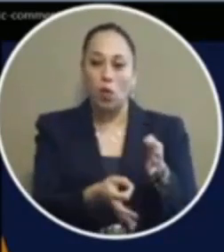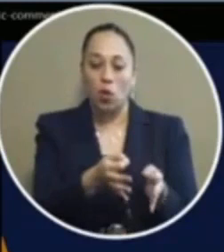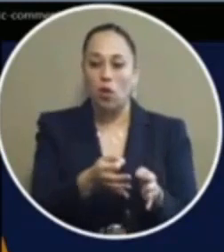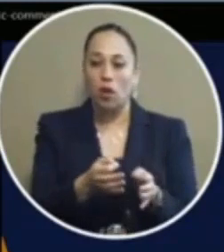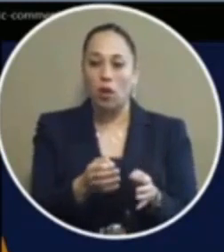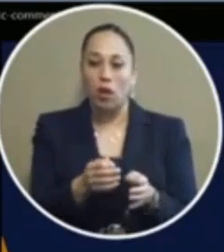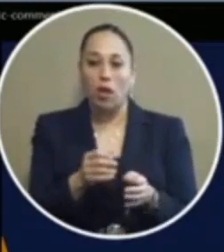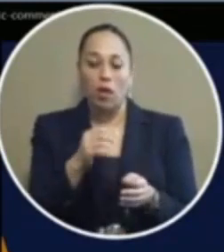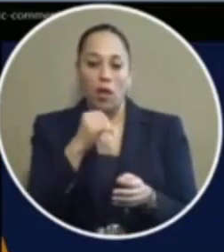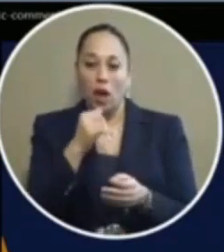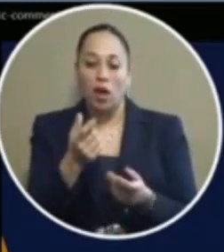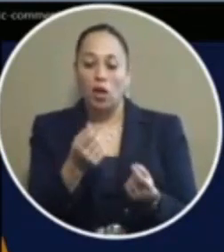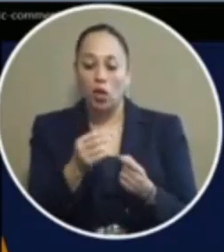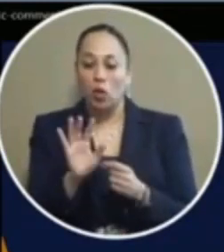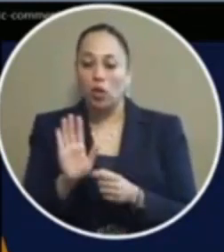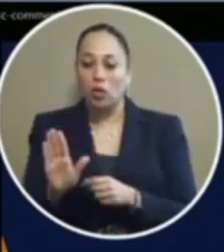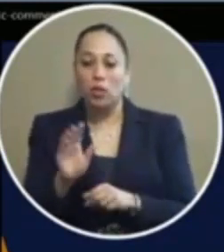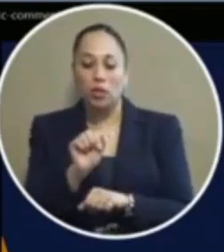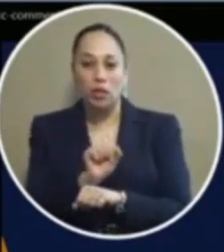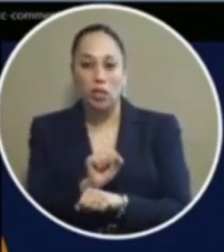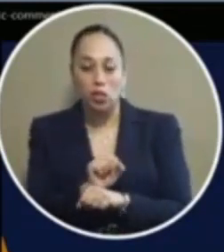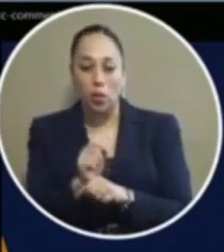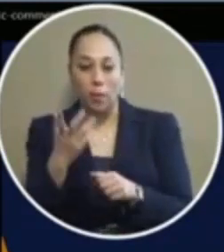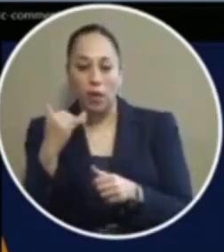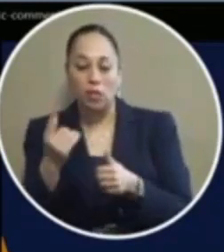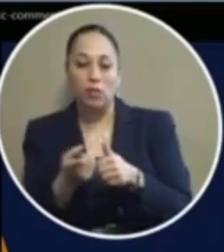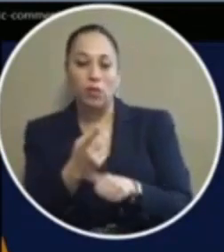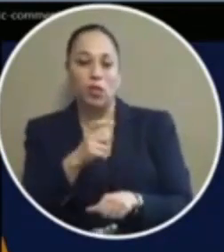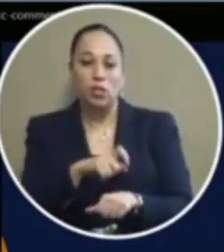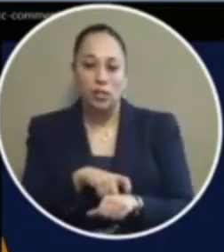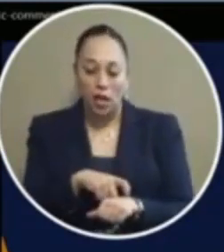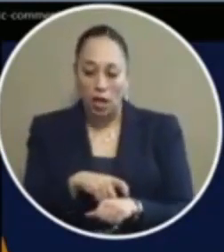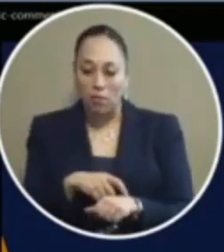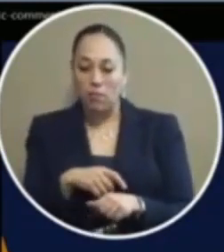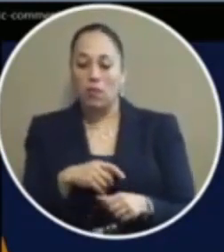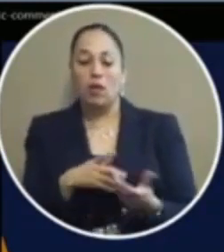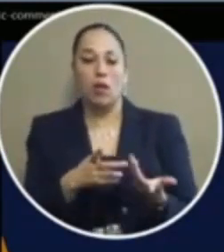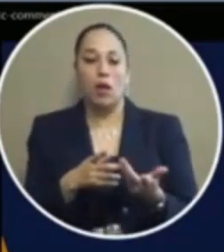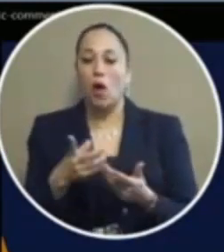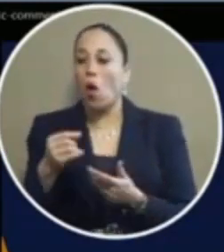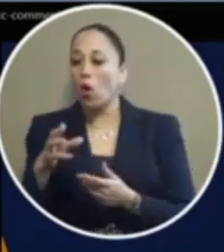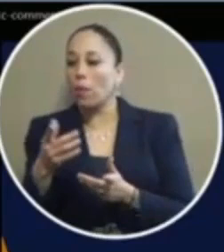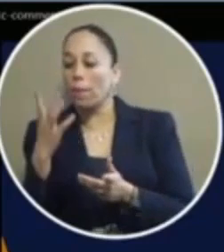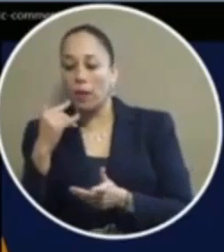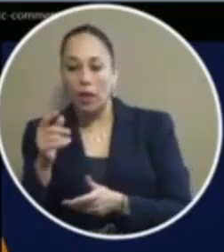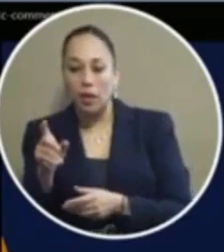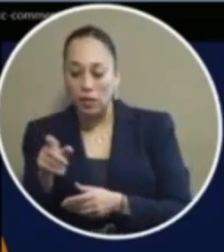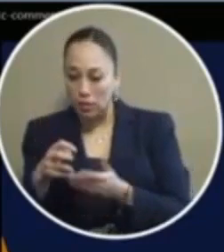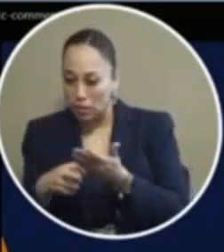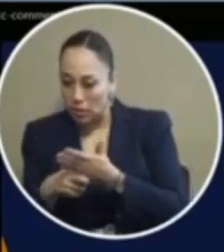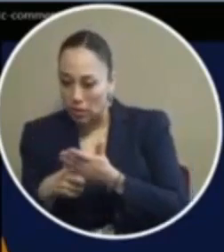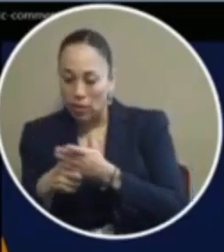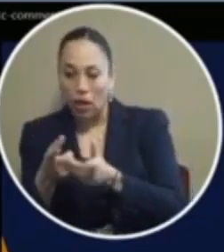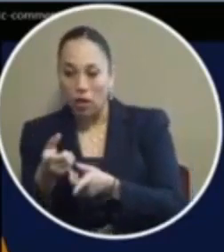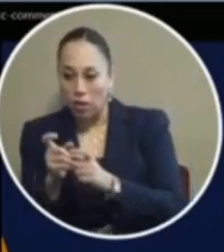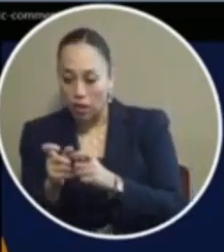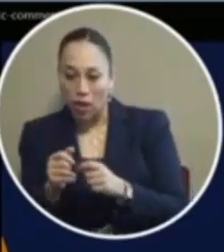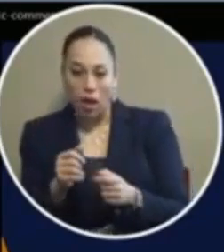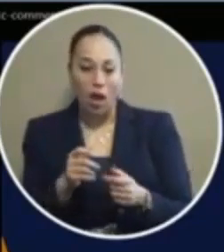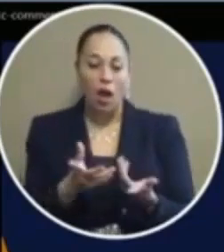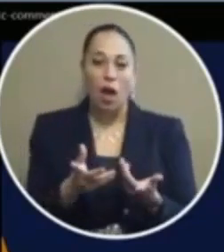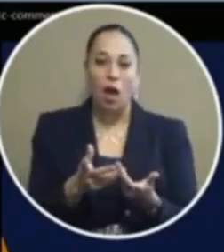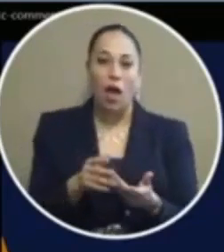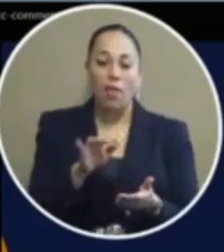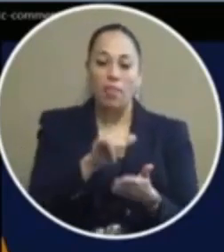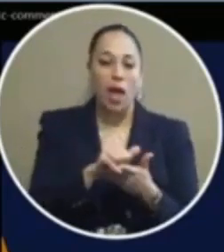arrested on a second or third time offense for speeding and as we learned earlier today offenders may not even